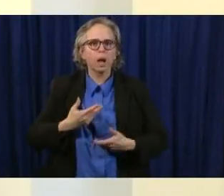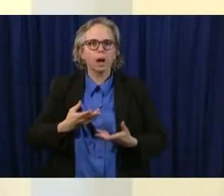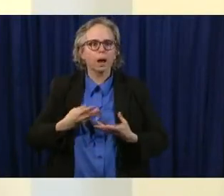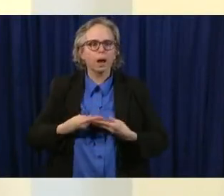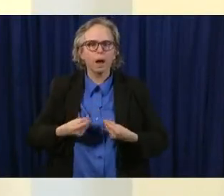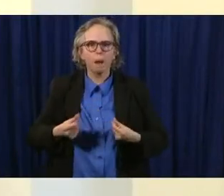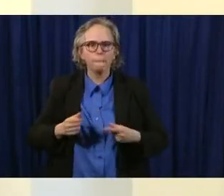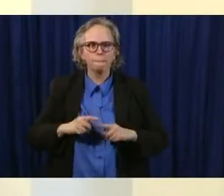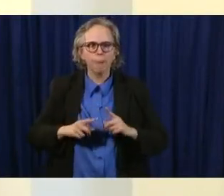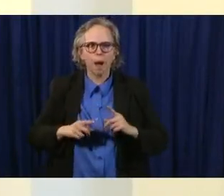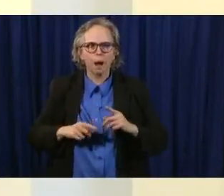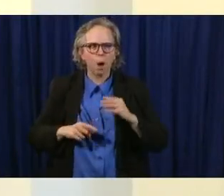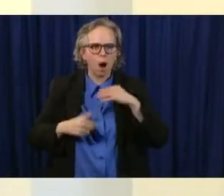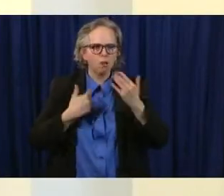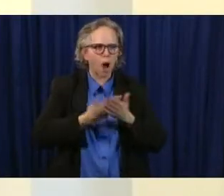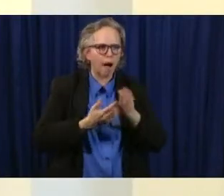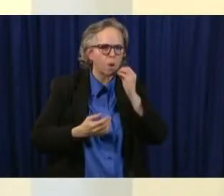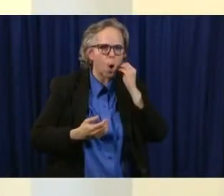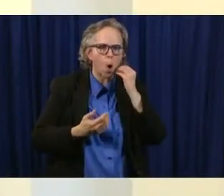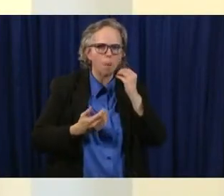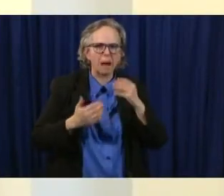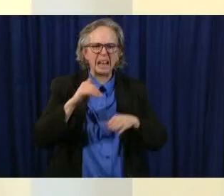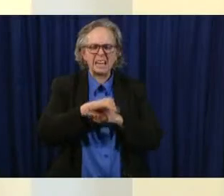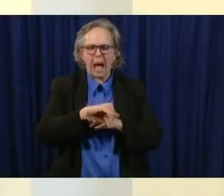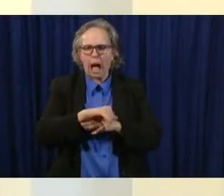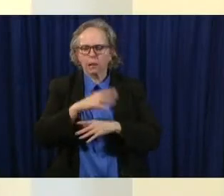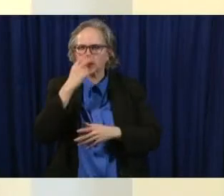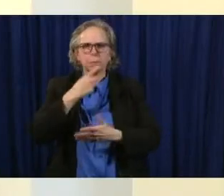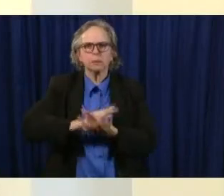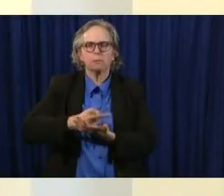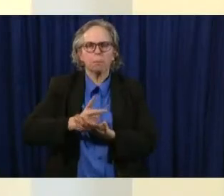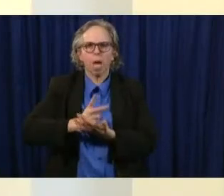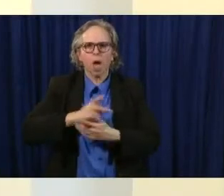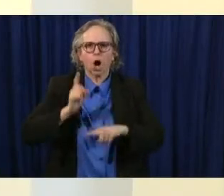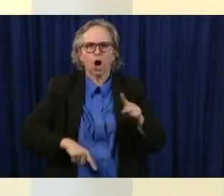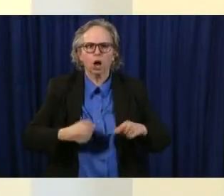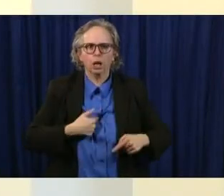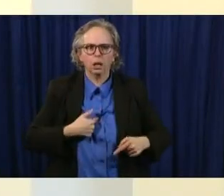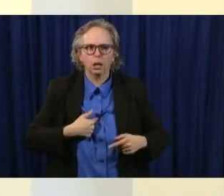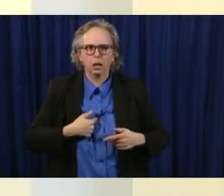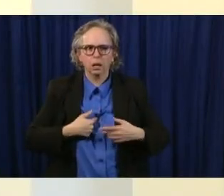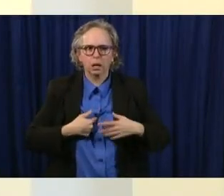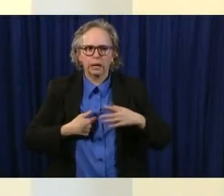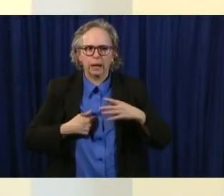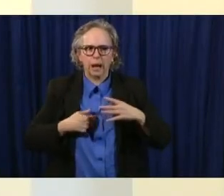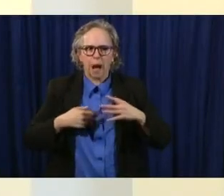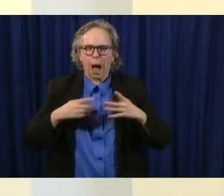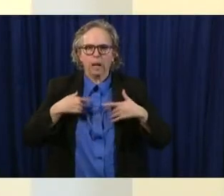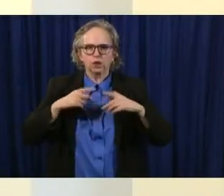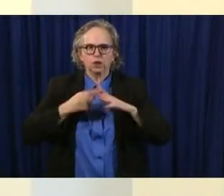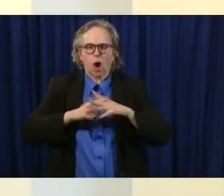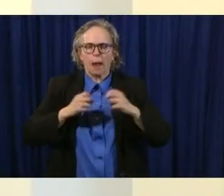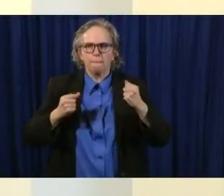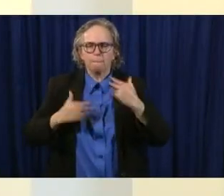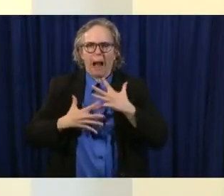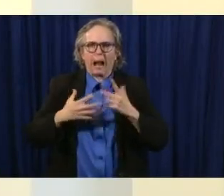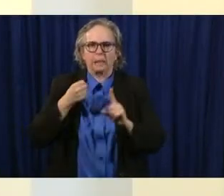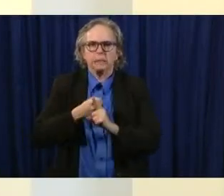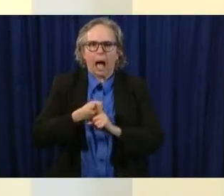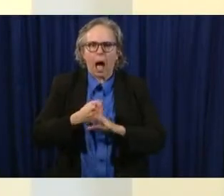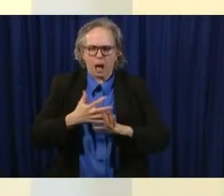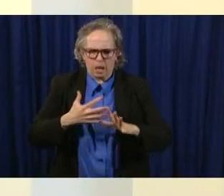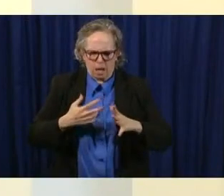i found i couldn't sleep and i started to have panic attacks which is something i had never had in my life i'd been through a lot as a kid but i think